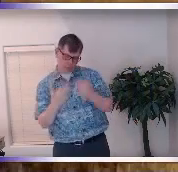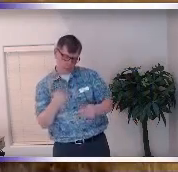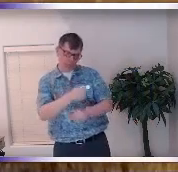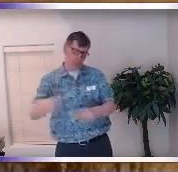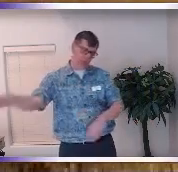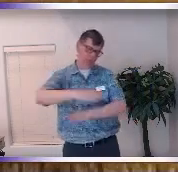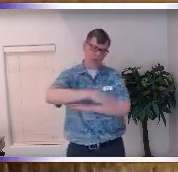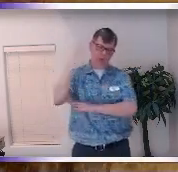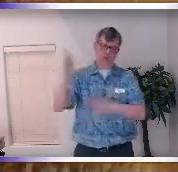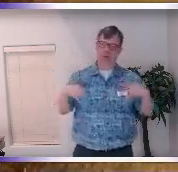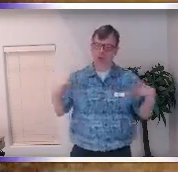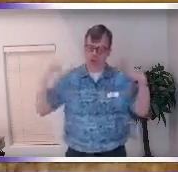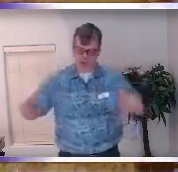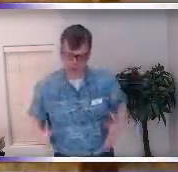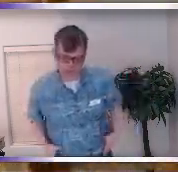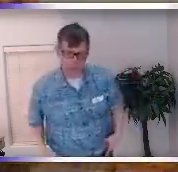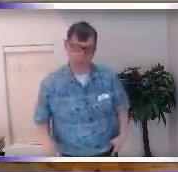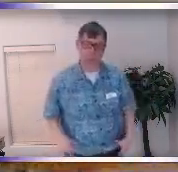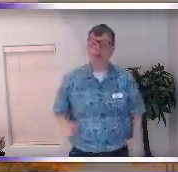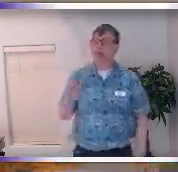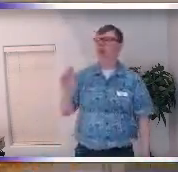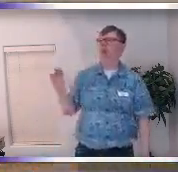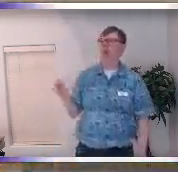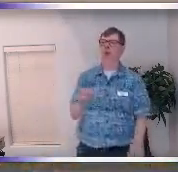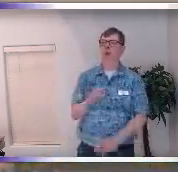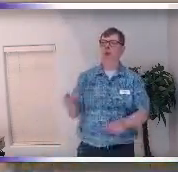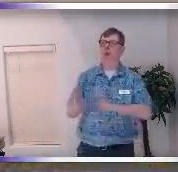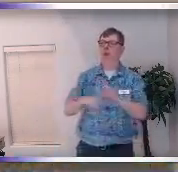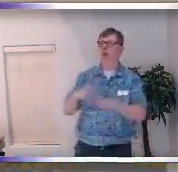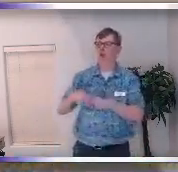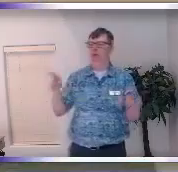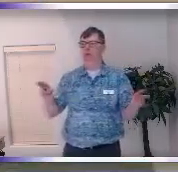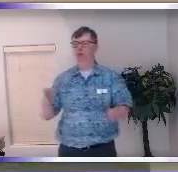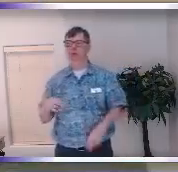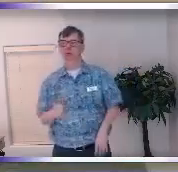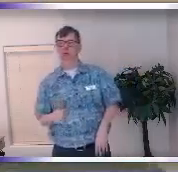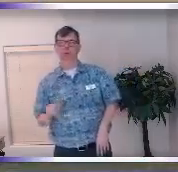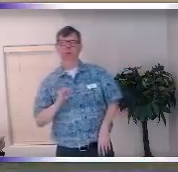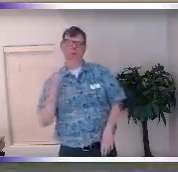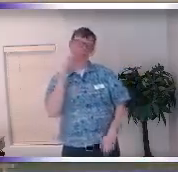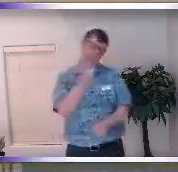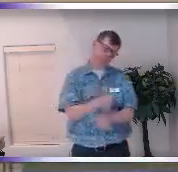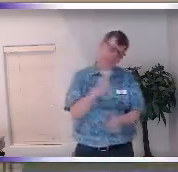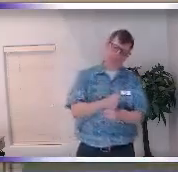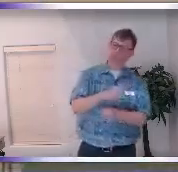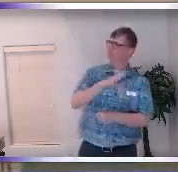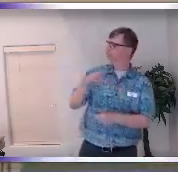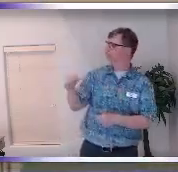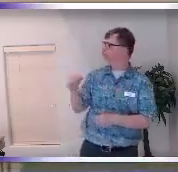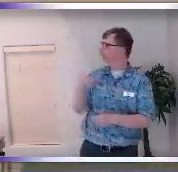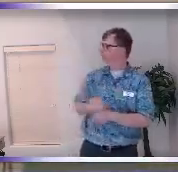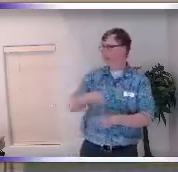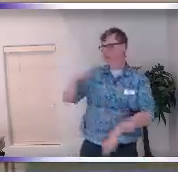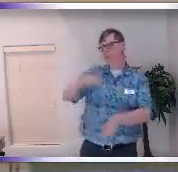who am I when I'm when we're at McDonald's and the person can't get the order right who am I when I'm at work and my boss